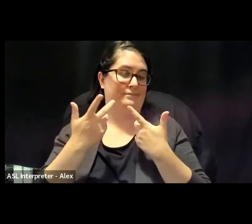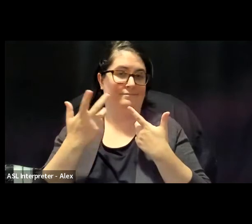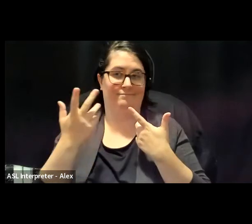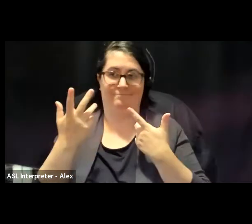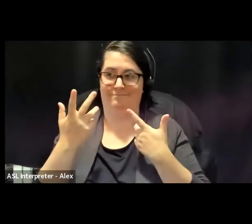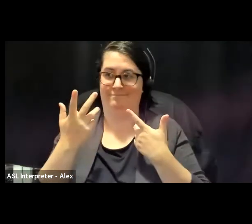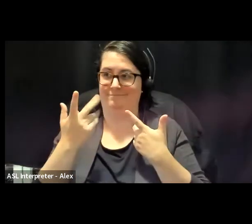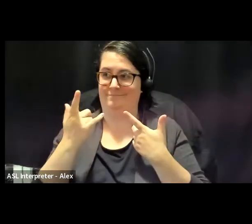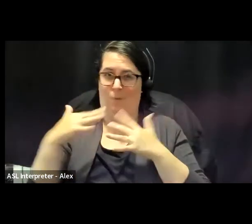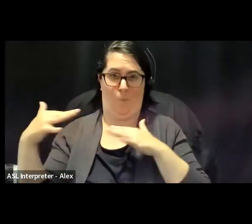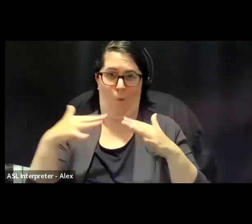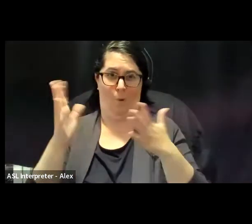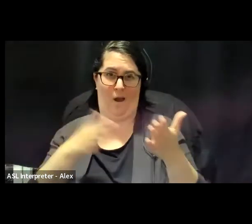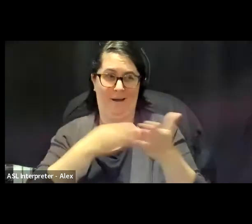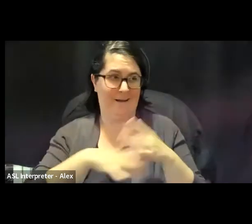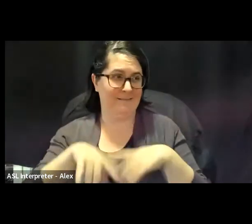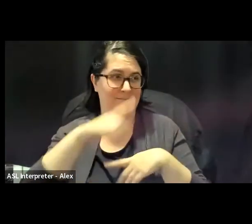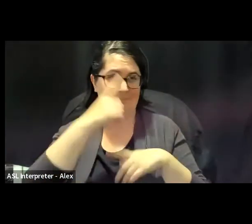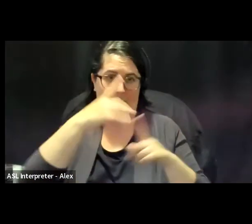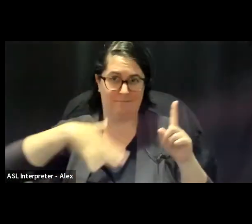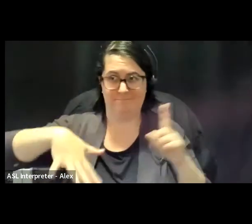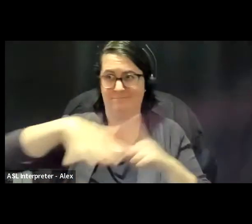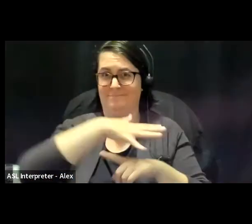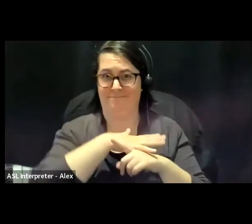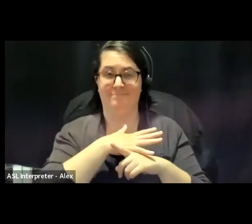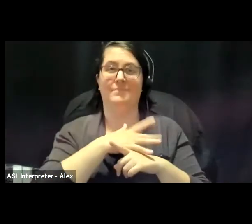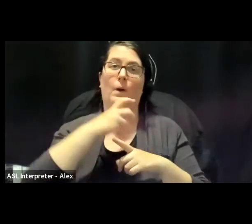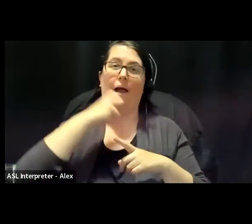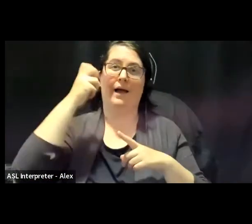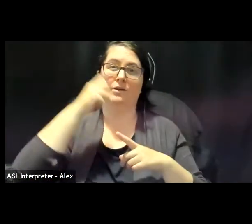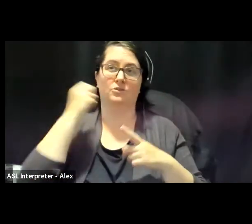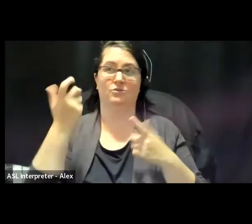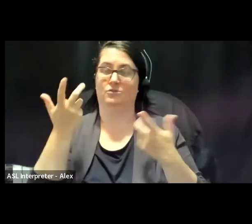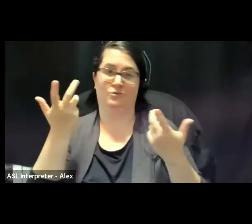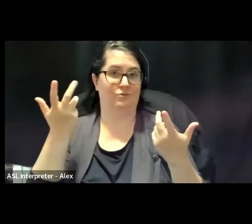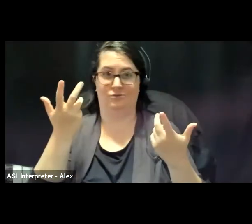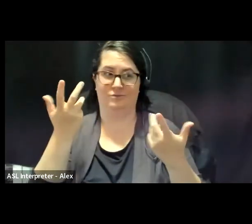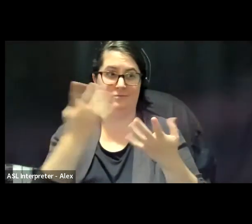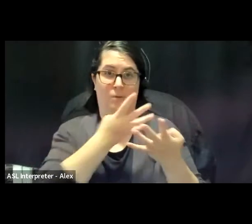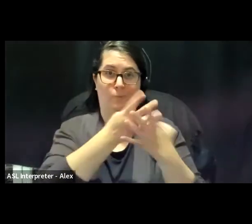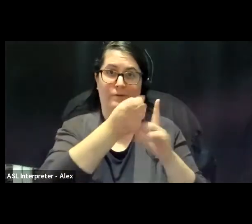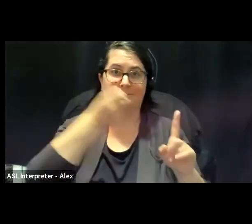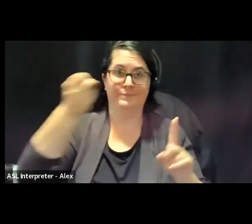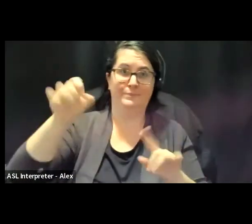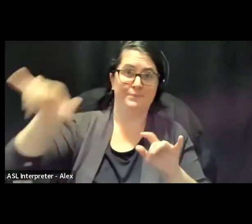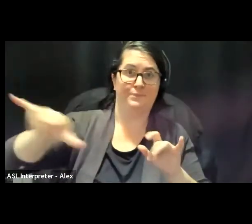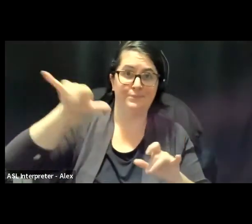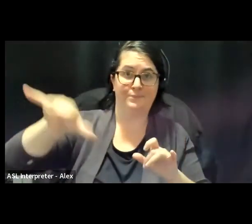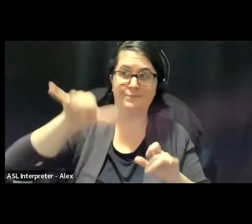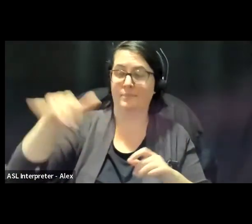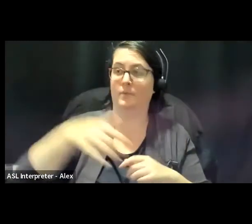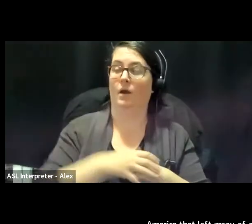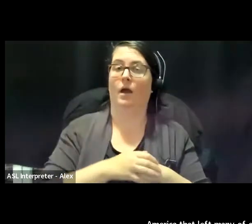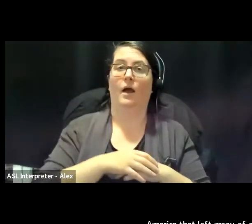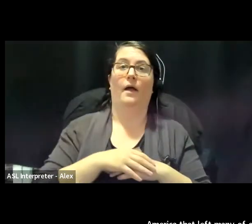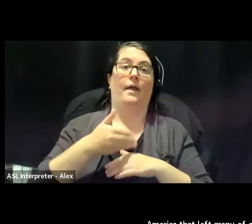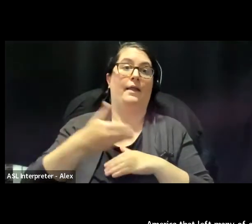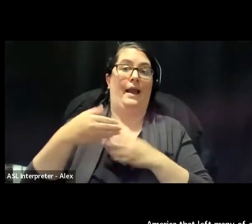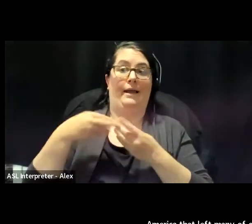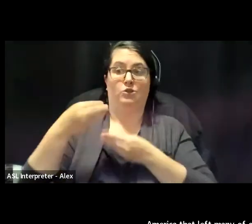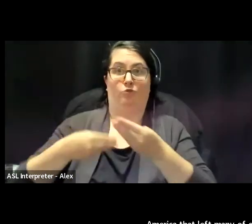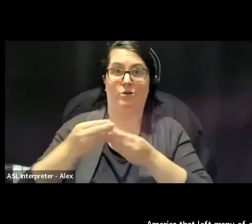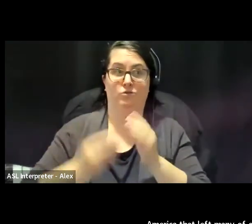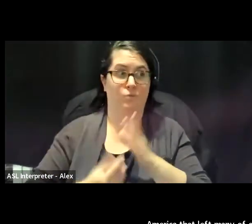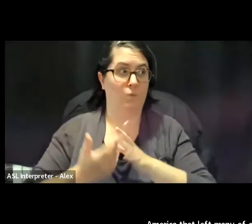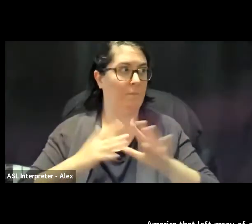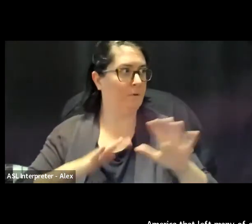radical movements across North America that left many of our elders to languish for decades in prison and, you know, locked up the next generation of people in the prime